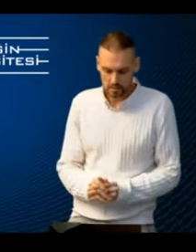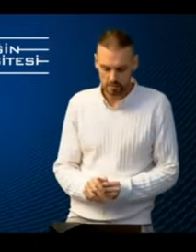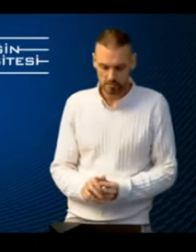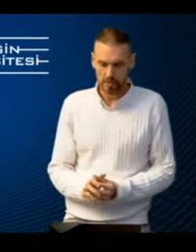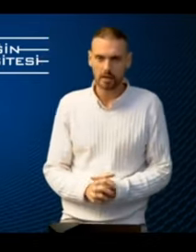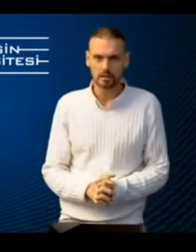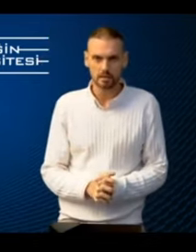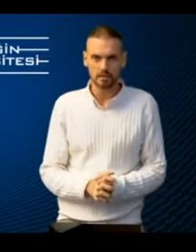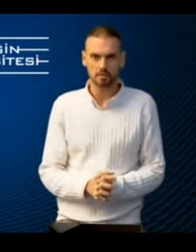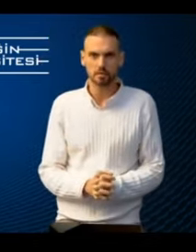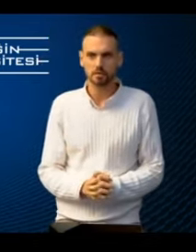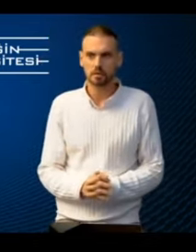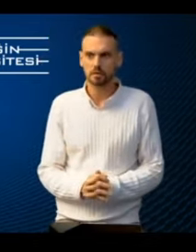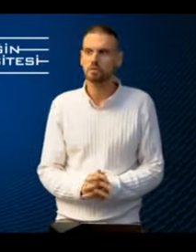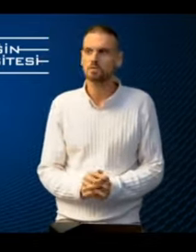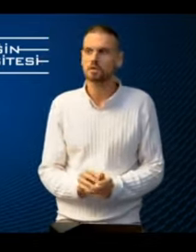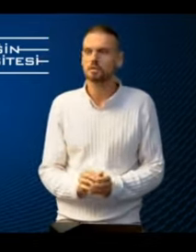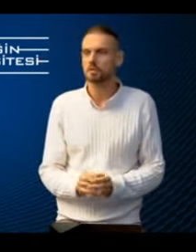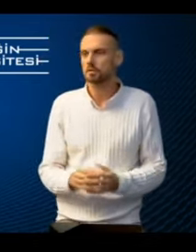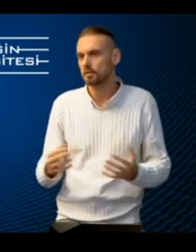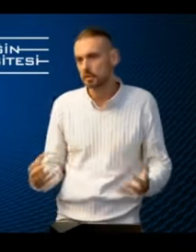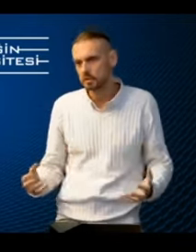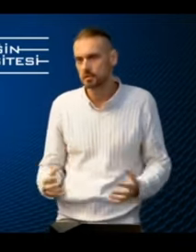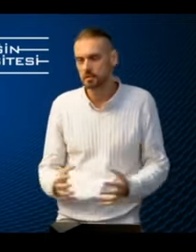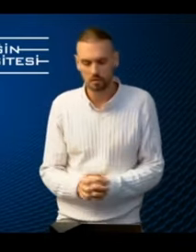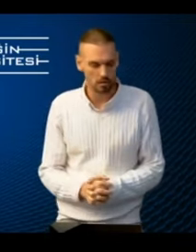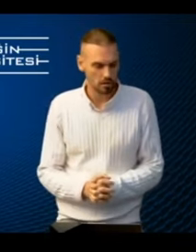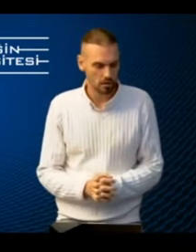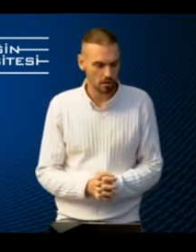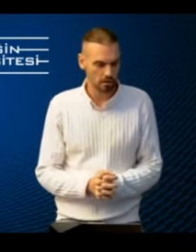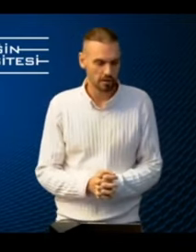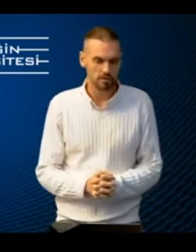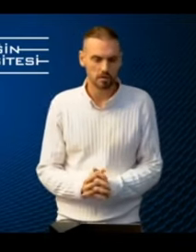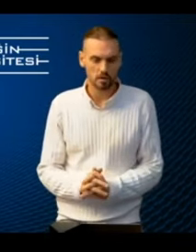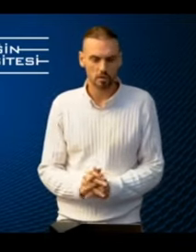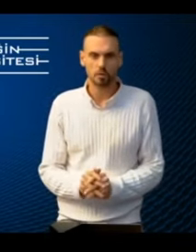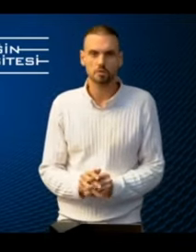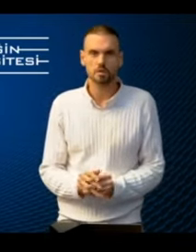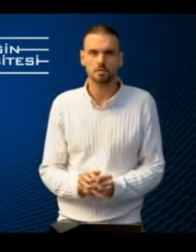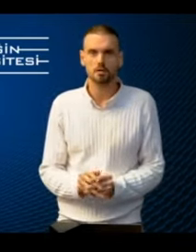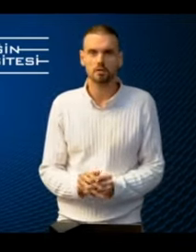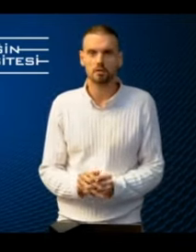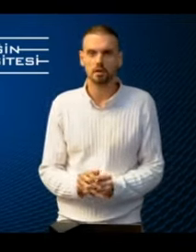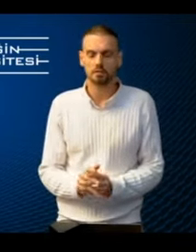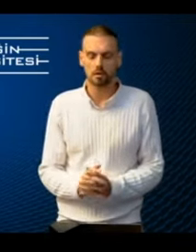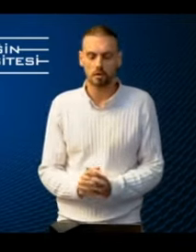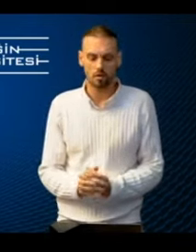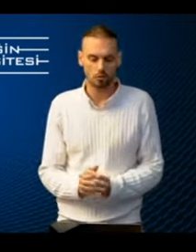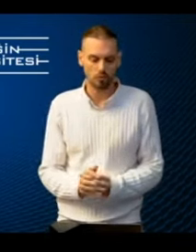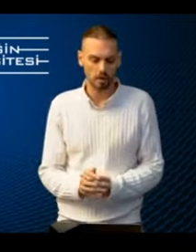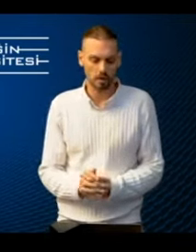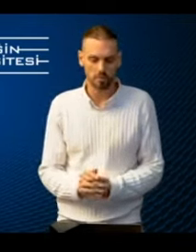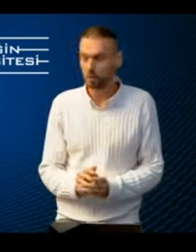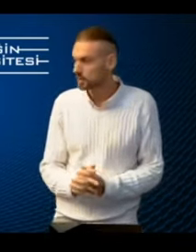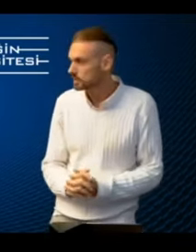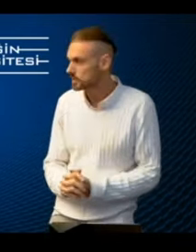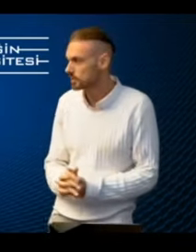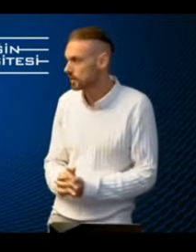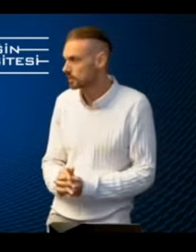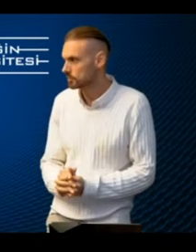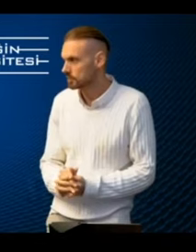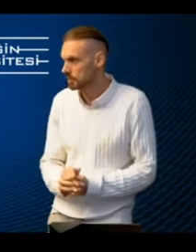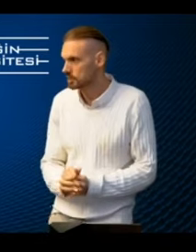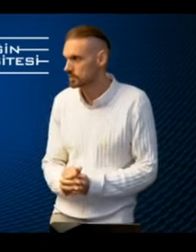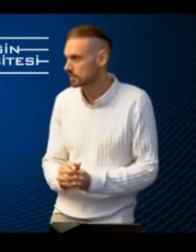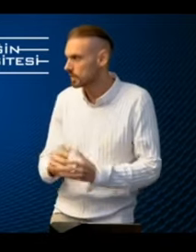indeed accessible, not just on a theoretical level, not just on the level of policies.